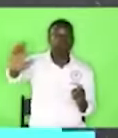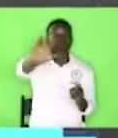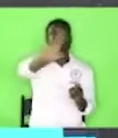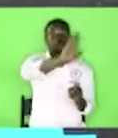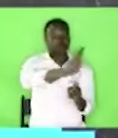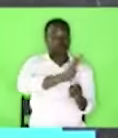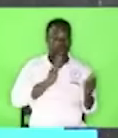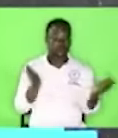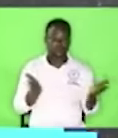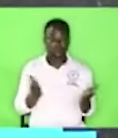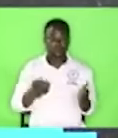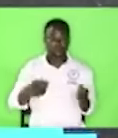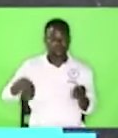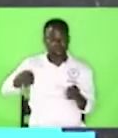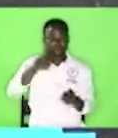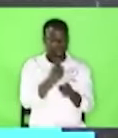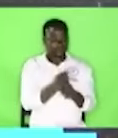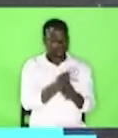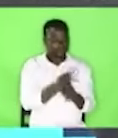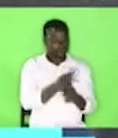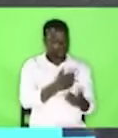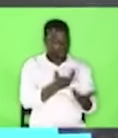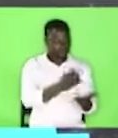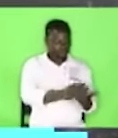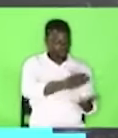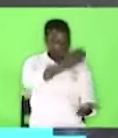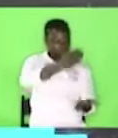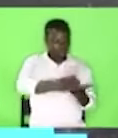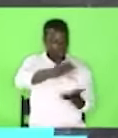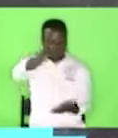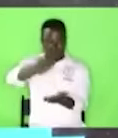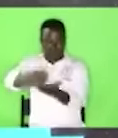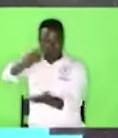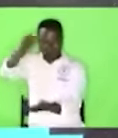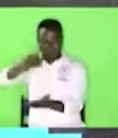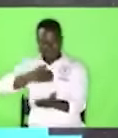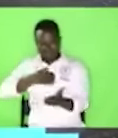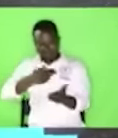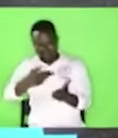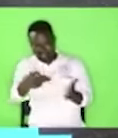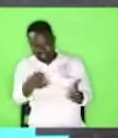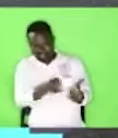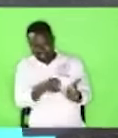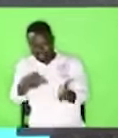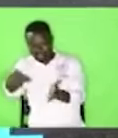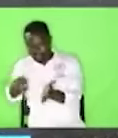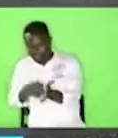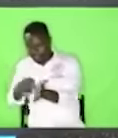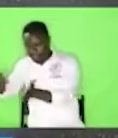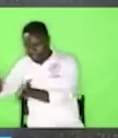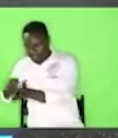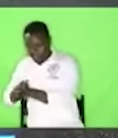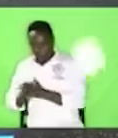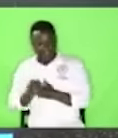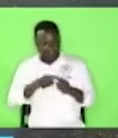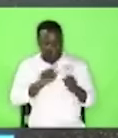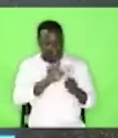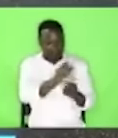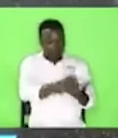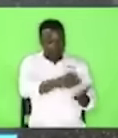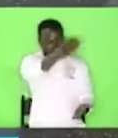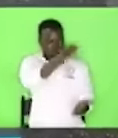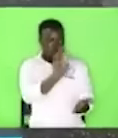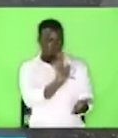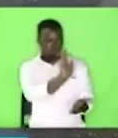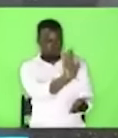containers with labels. Your label is your name. But who you really are is what is contained